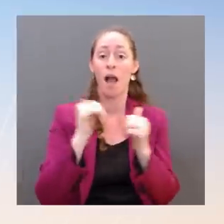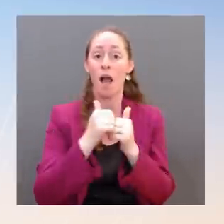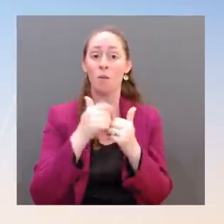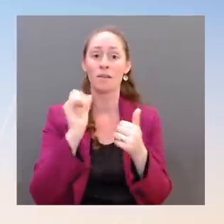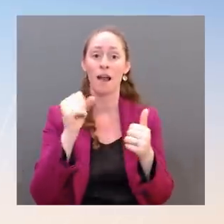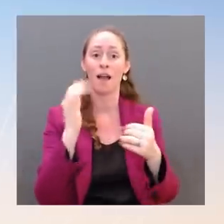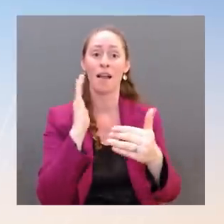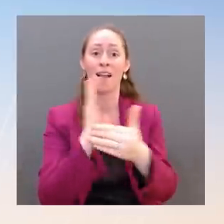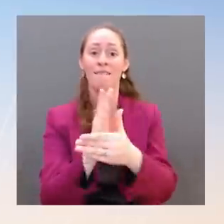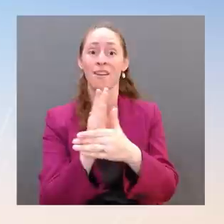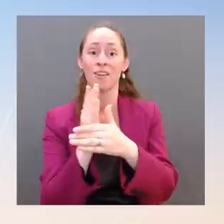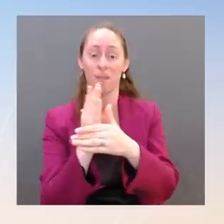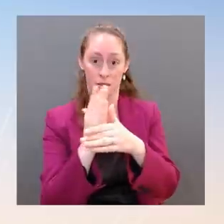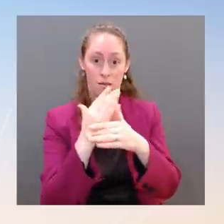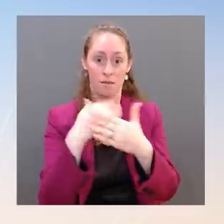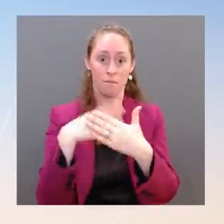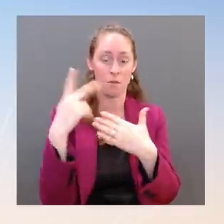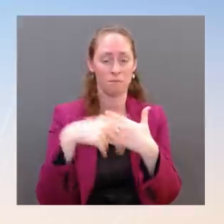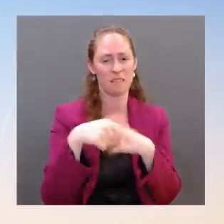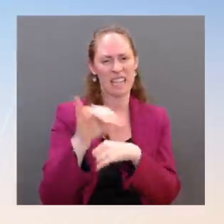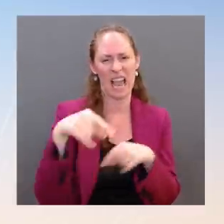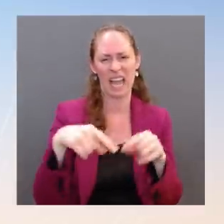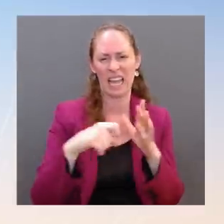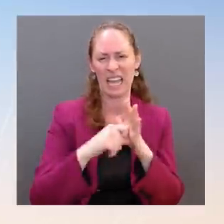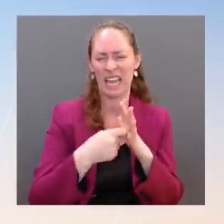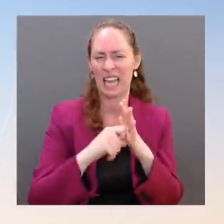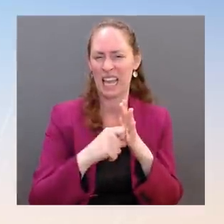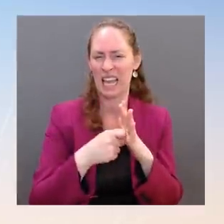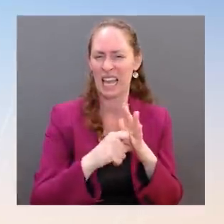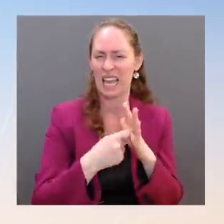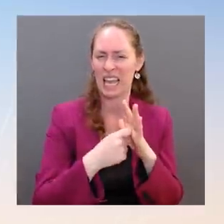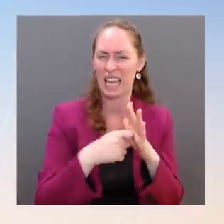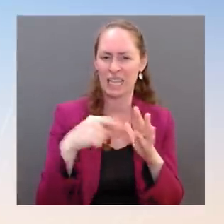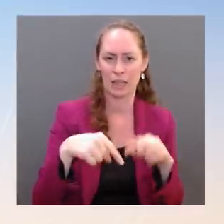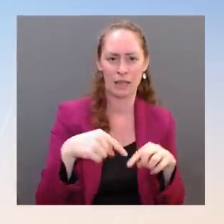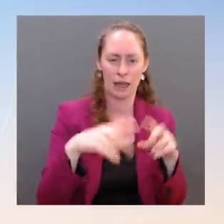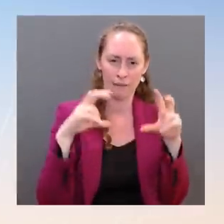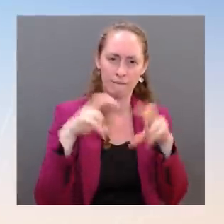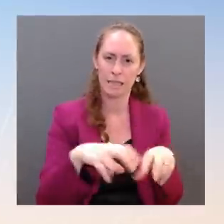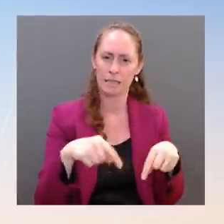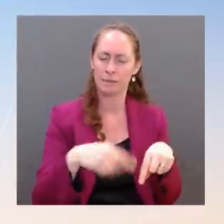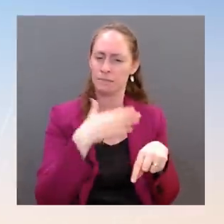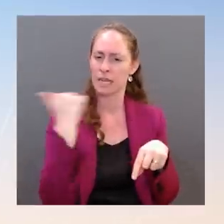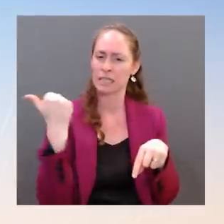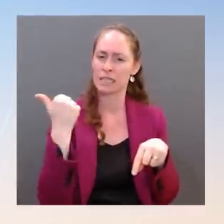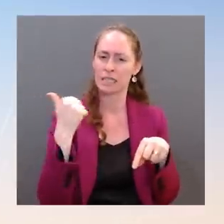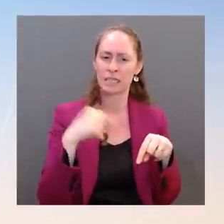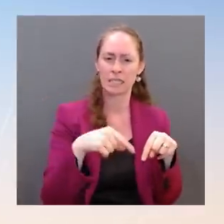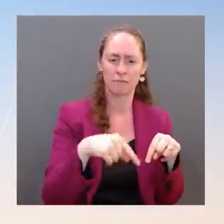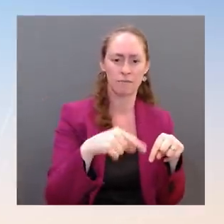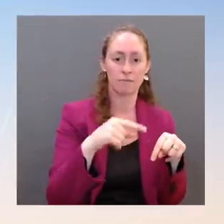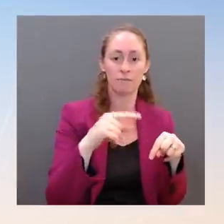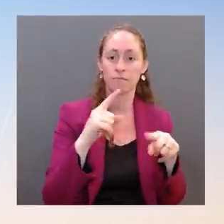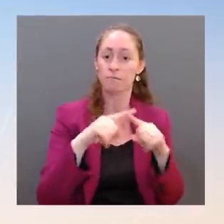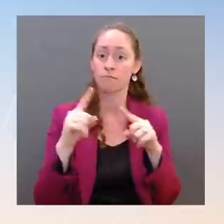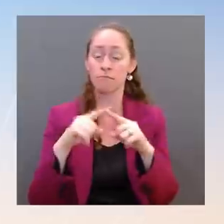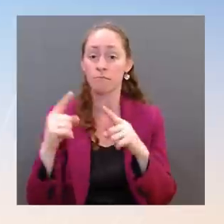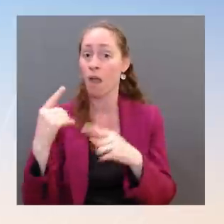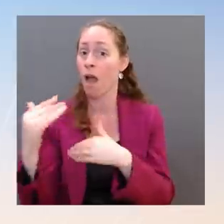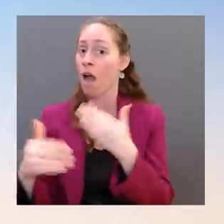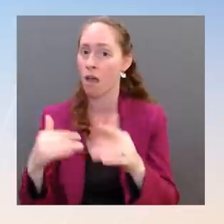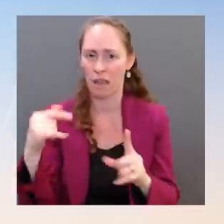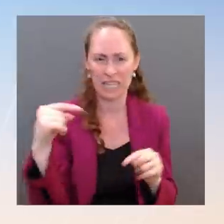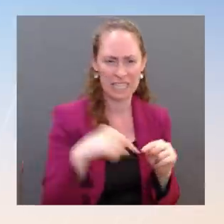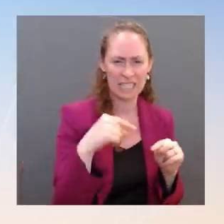toolkit to make our common sense safer. That's why the President has unlocked his existing money within the government to invest